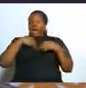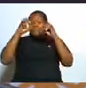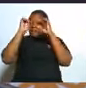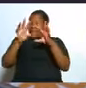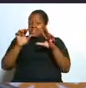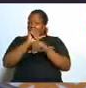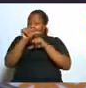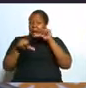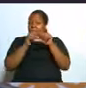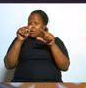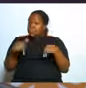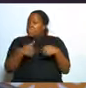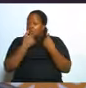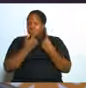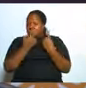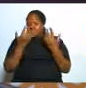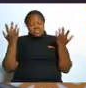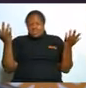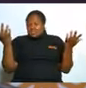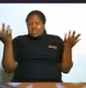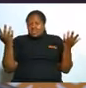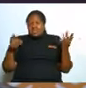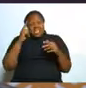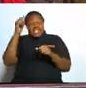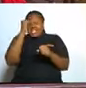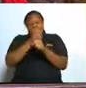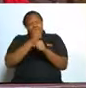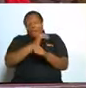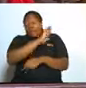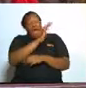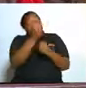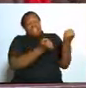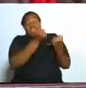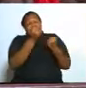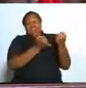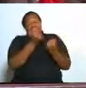to do with him his job is to drive